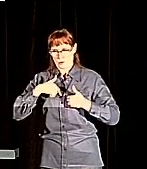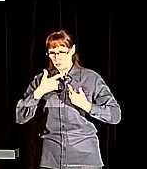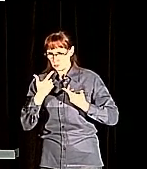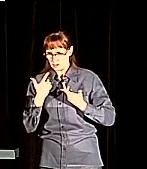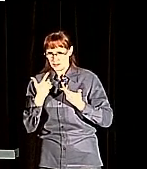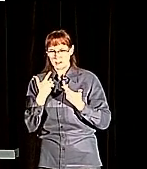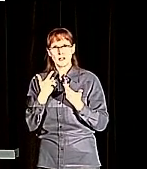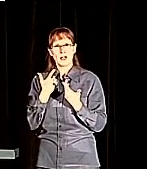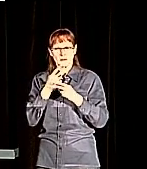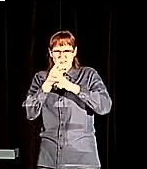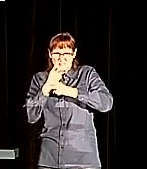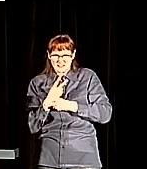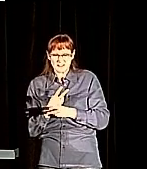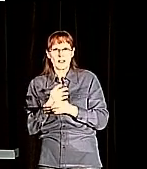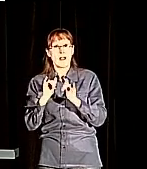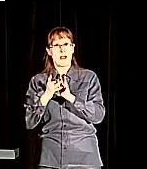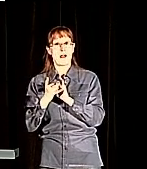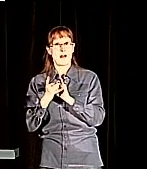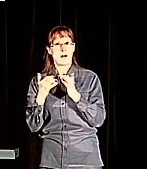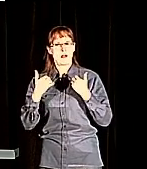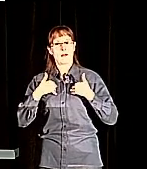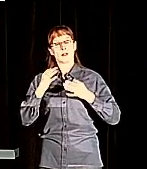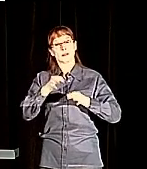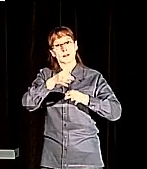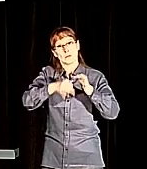in a way that was suitable for this niche population.